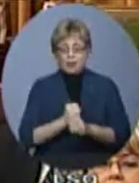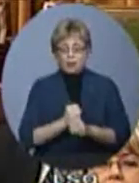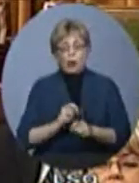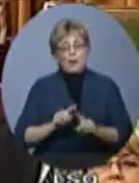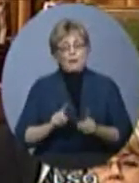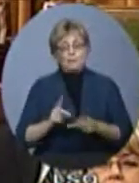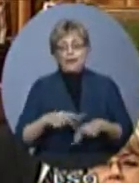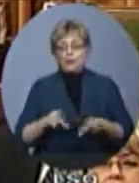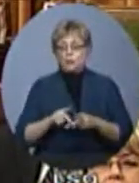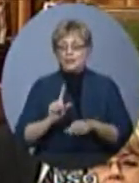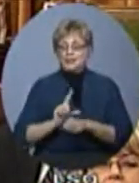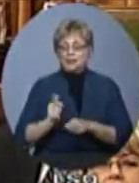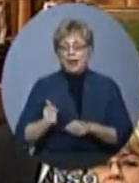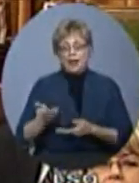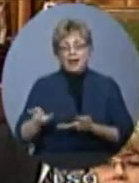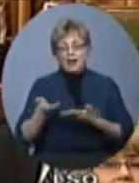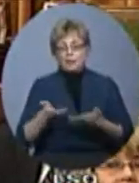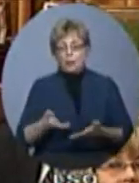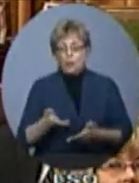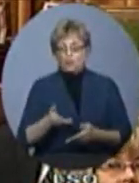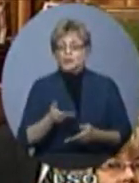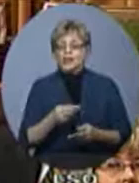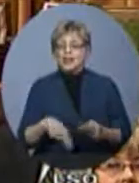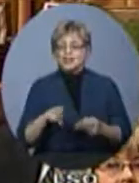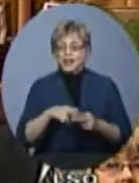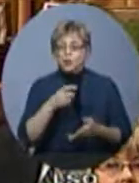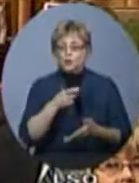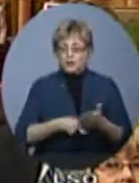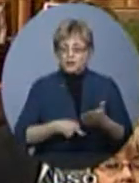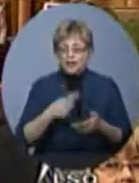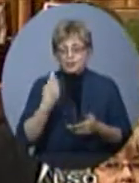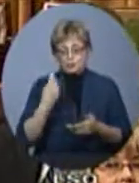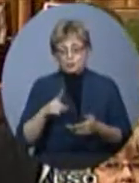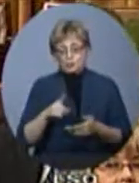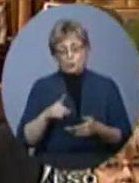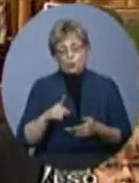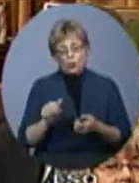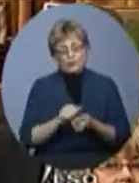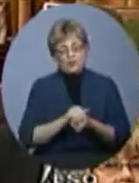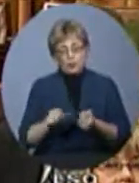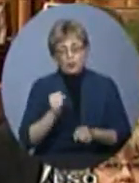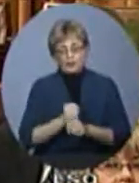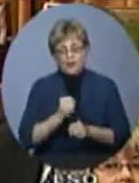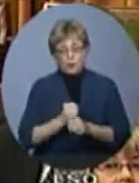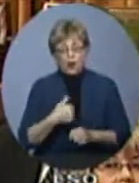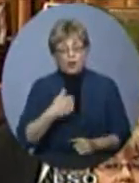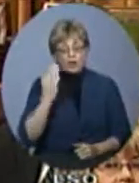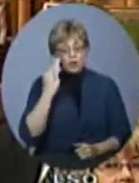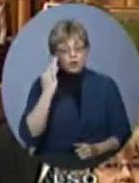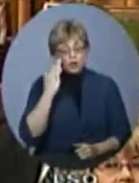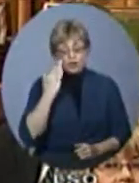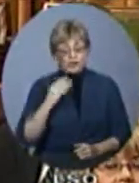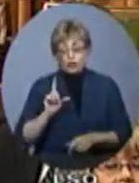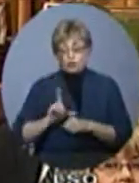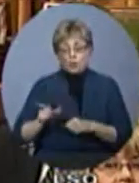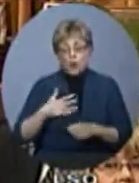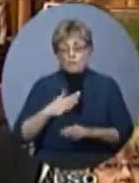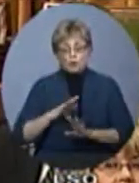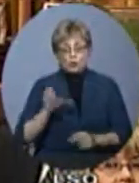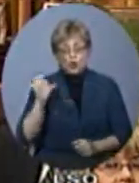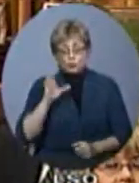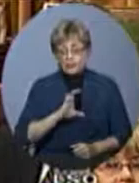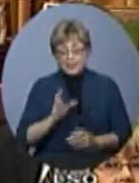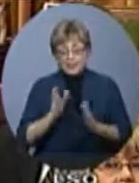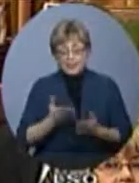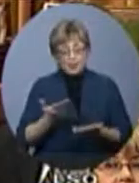know the Liberals don't like listening to Canadians, but perhaps they'll listen to themselves, to the Liberal finance critic who said deeper